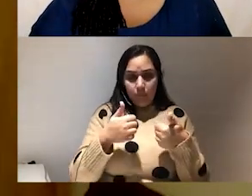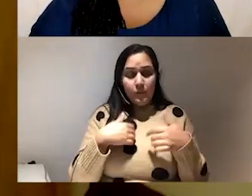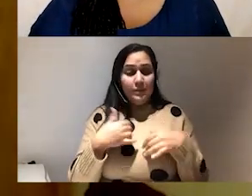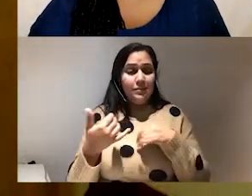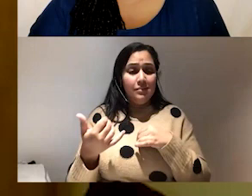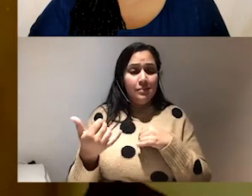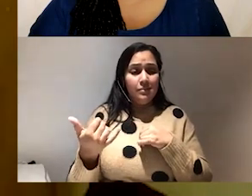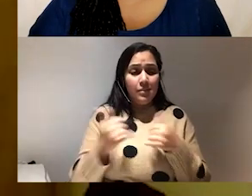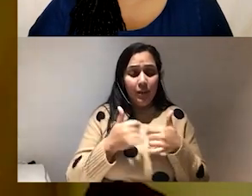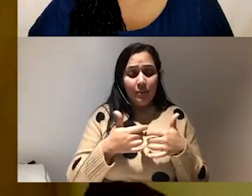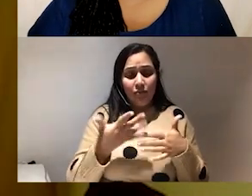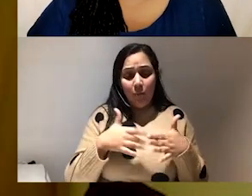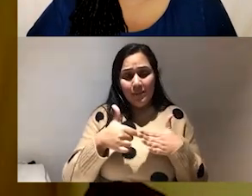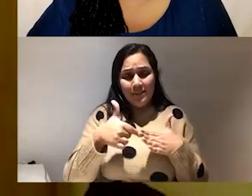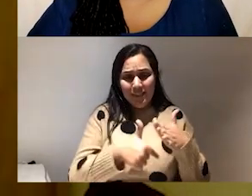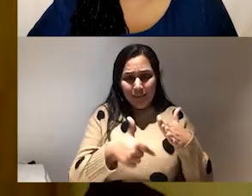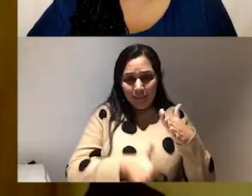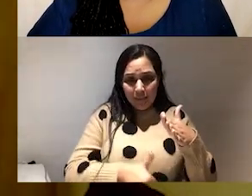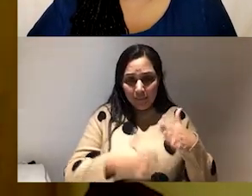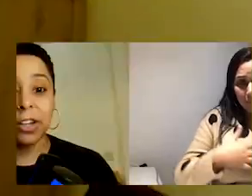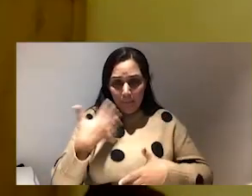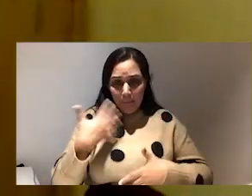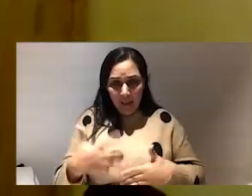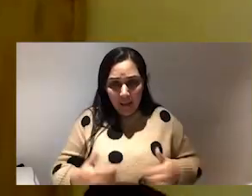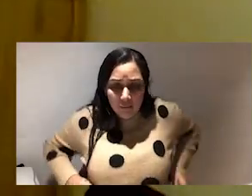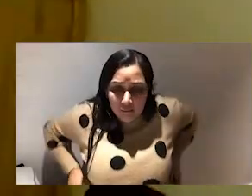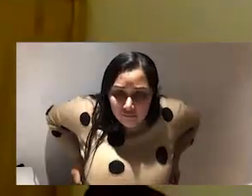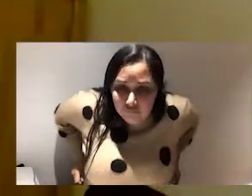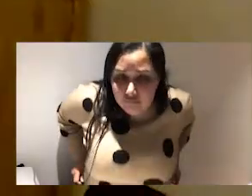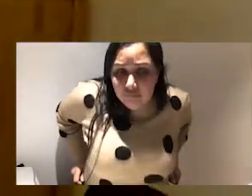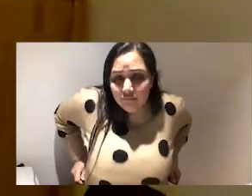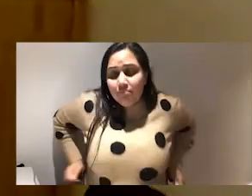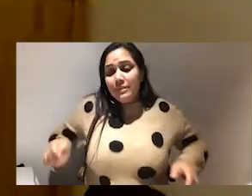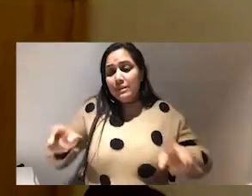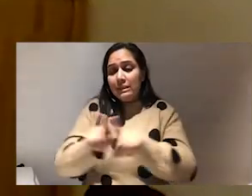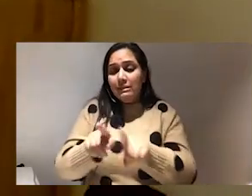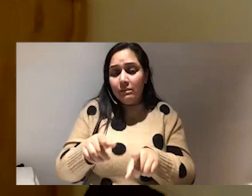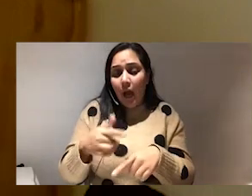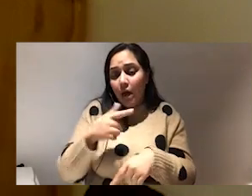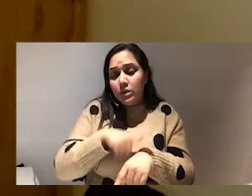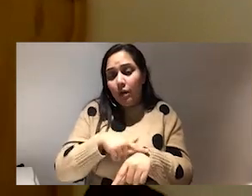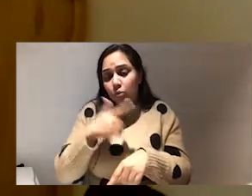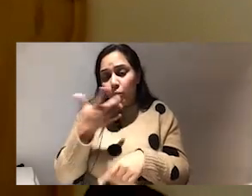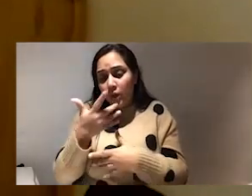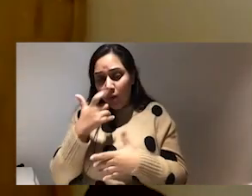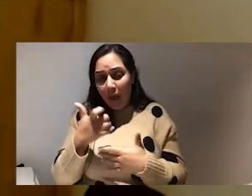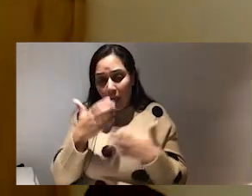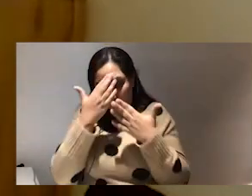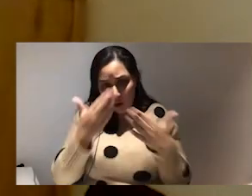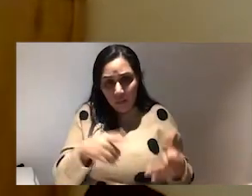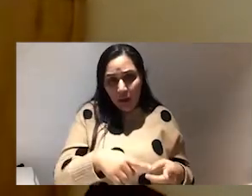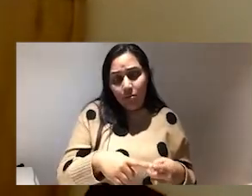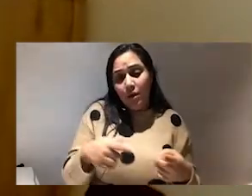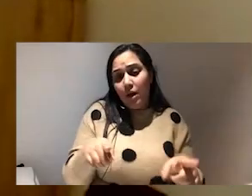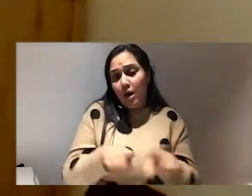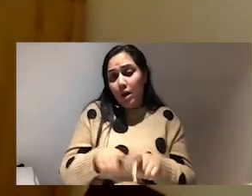from a place of deep deep pain um and yes there's kind of times where you can honor that but that's been something I've reflected on and I also have a black